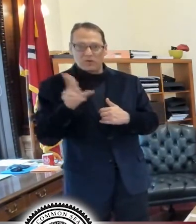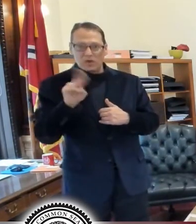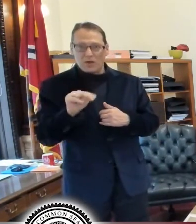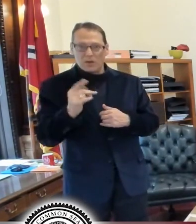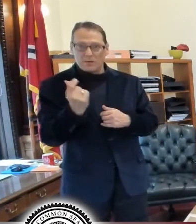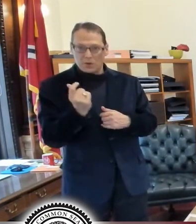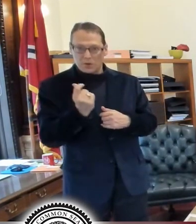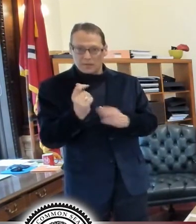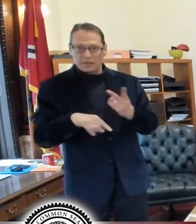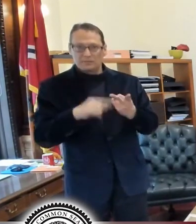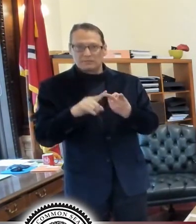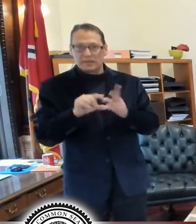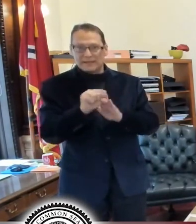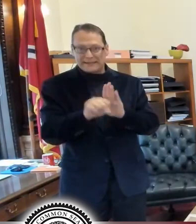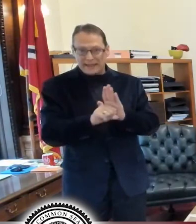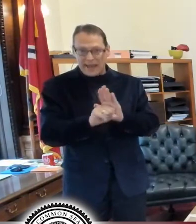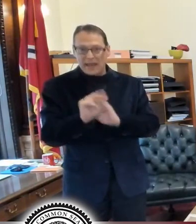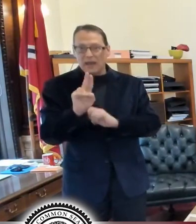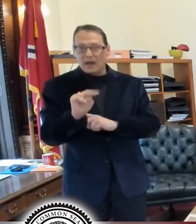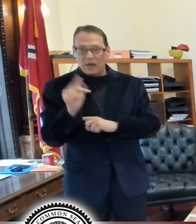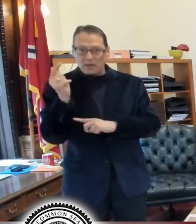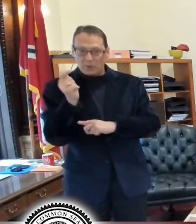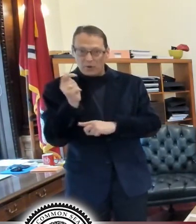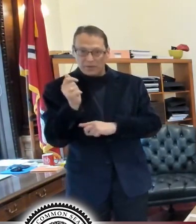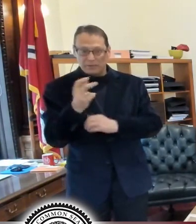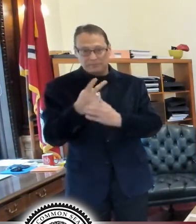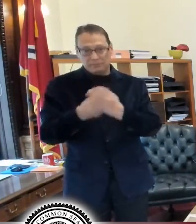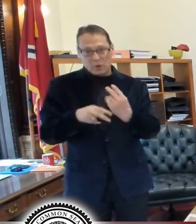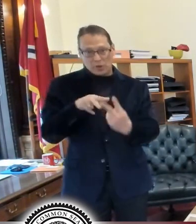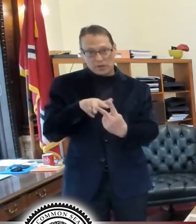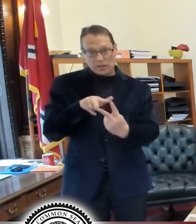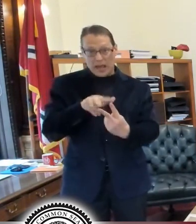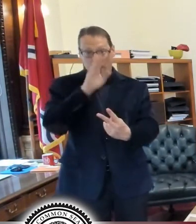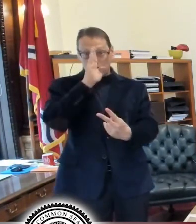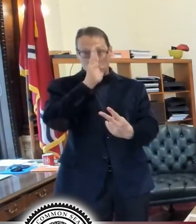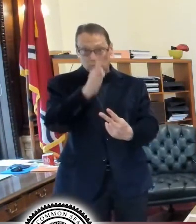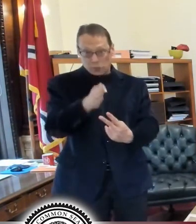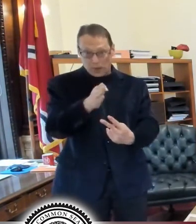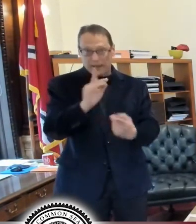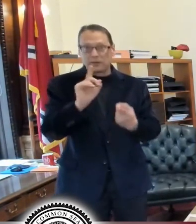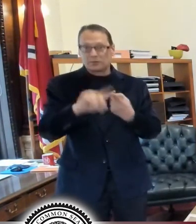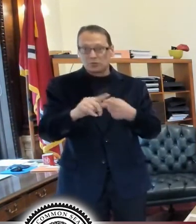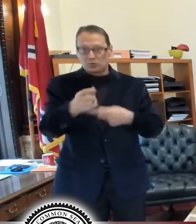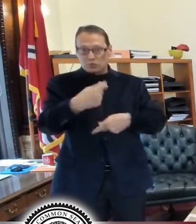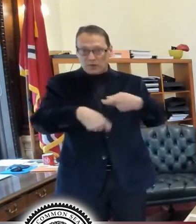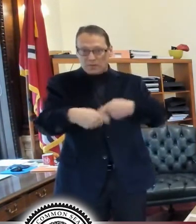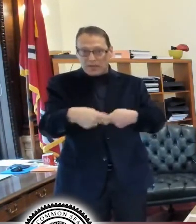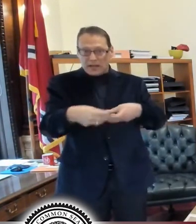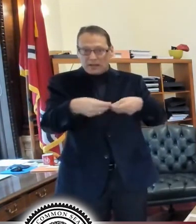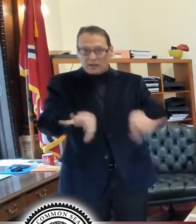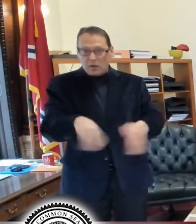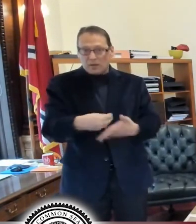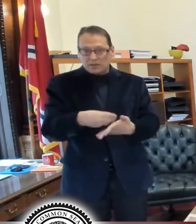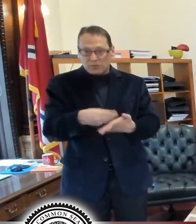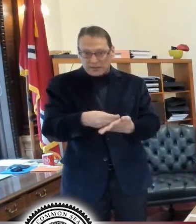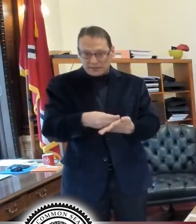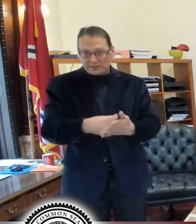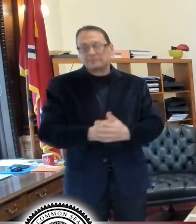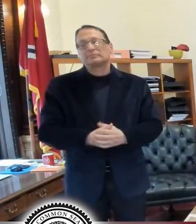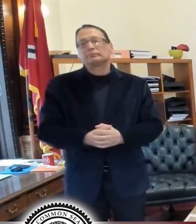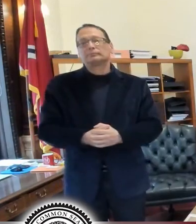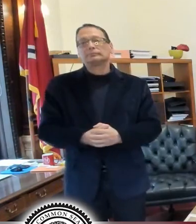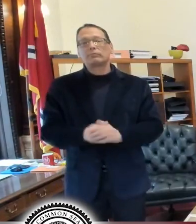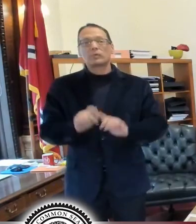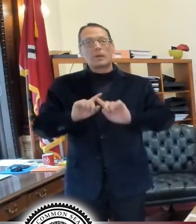state unemployment are really the only assist direct assistance to replace lost wages. Um,